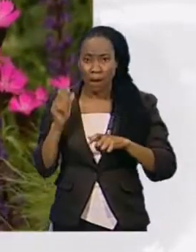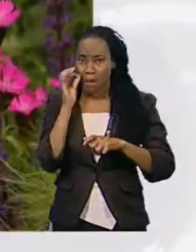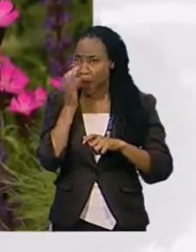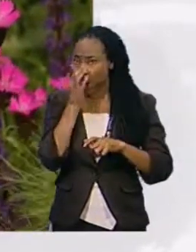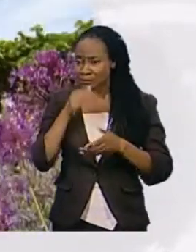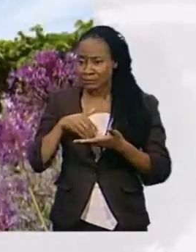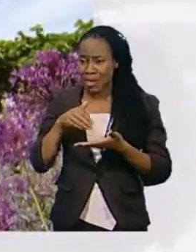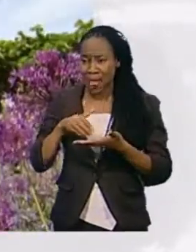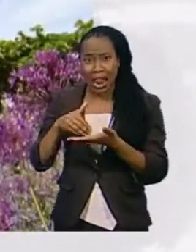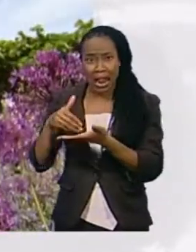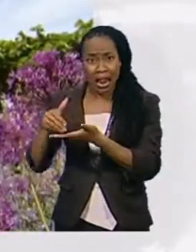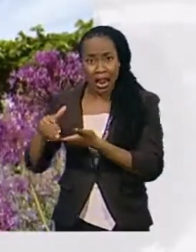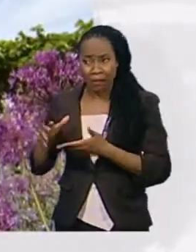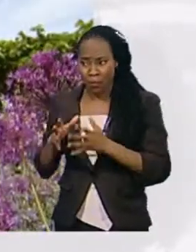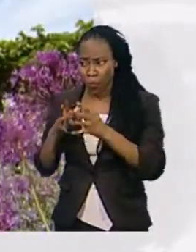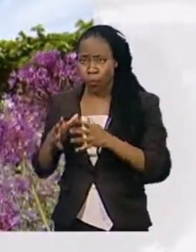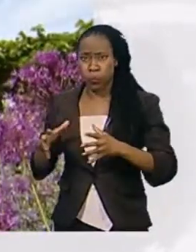everyone.